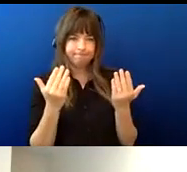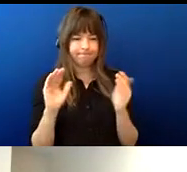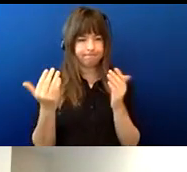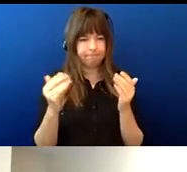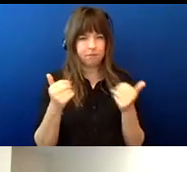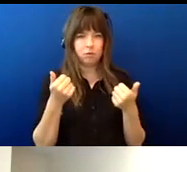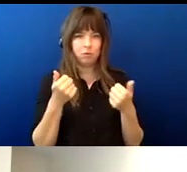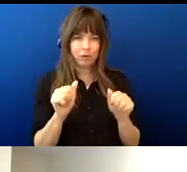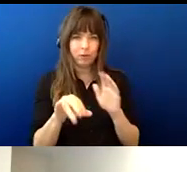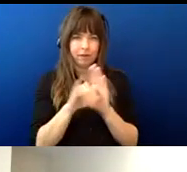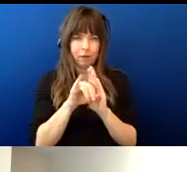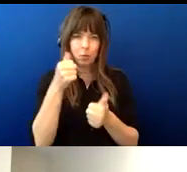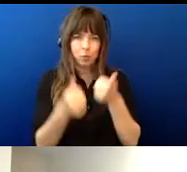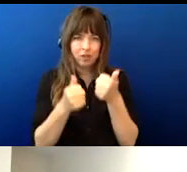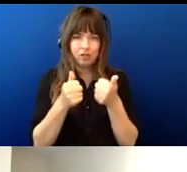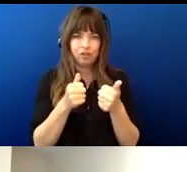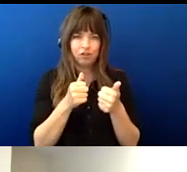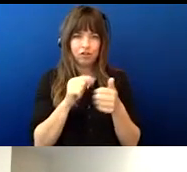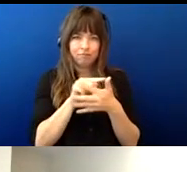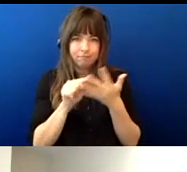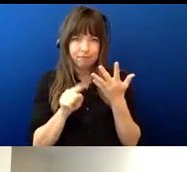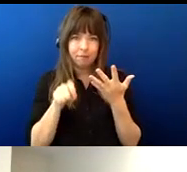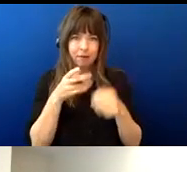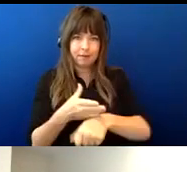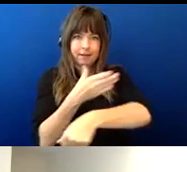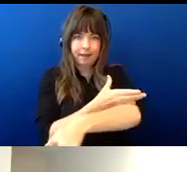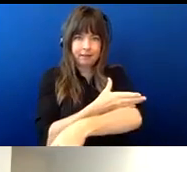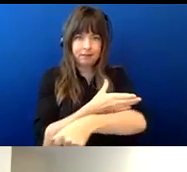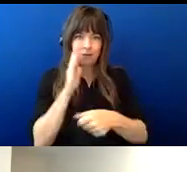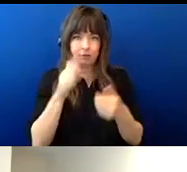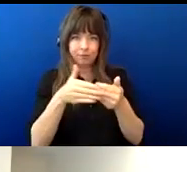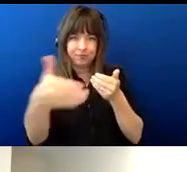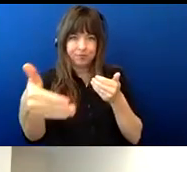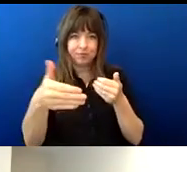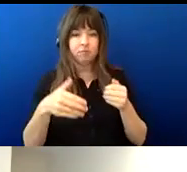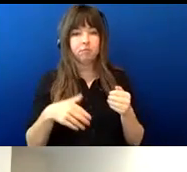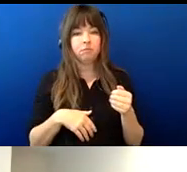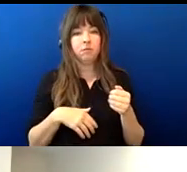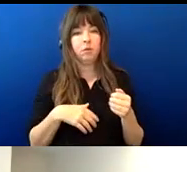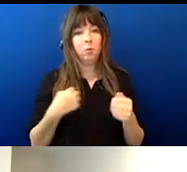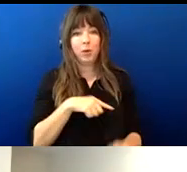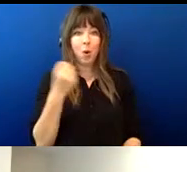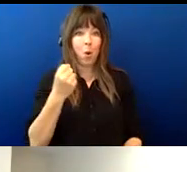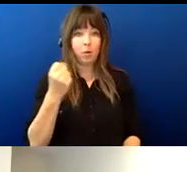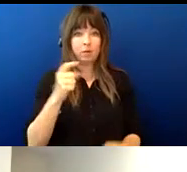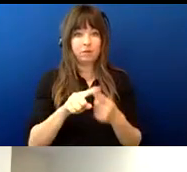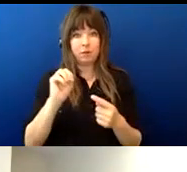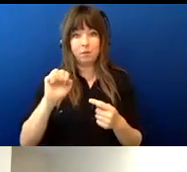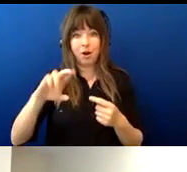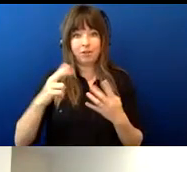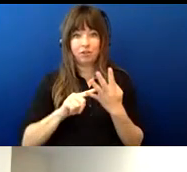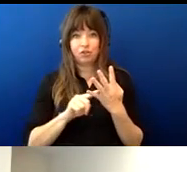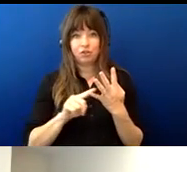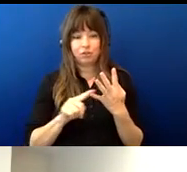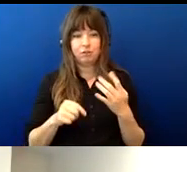enhance um we waited till the end of march to do these two meetings we had until the last day of march uh